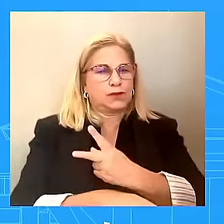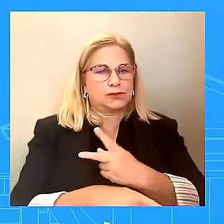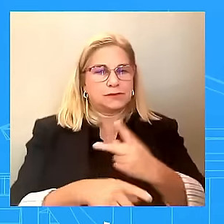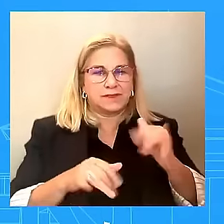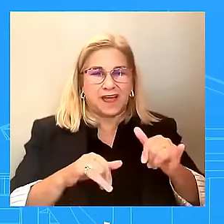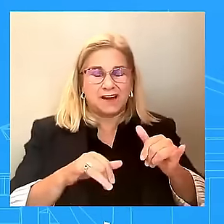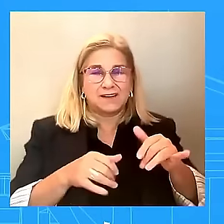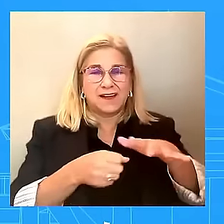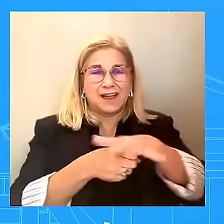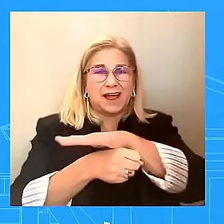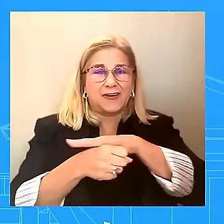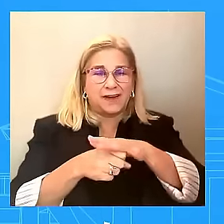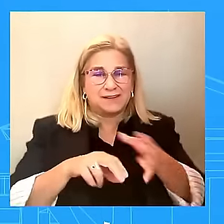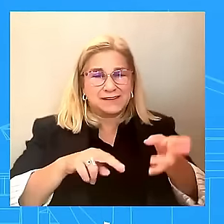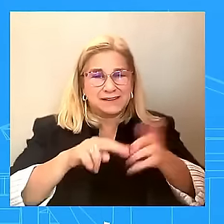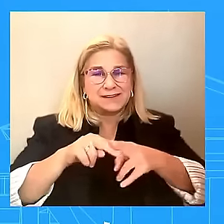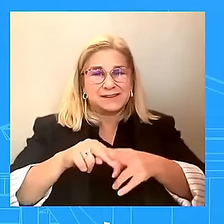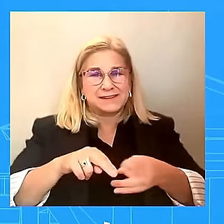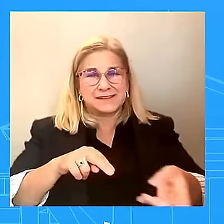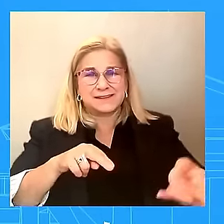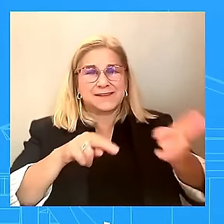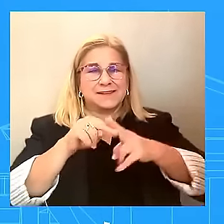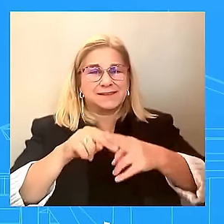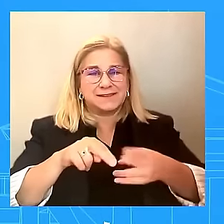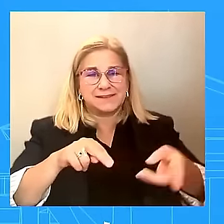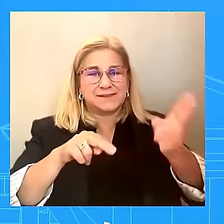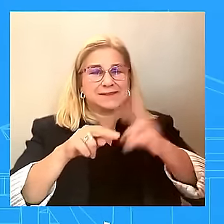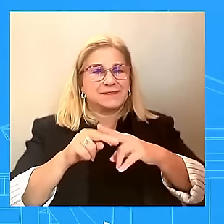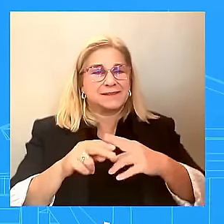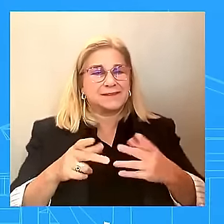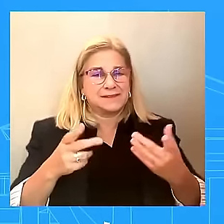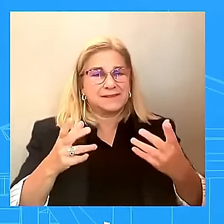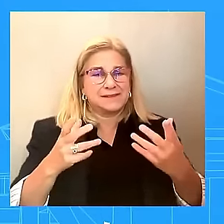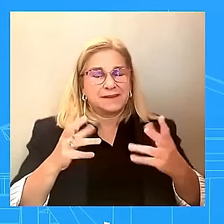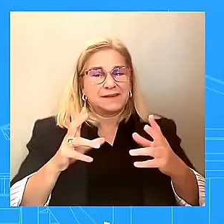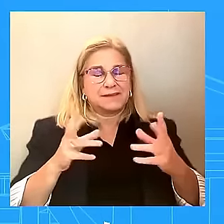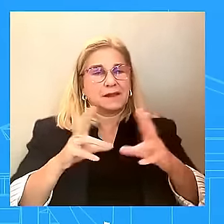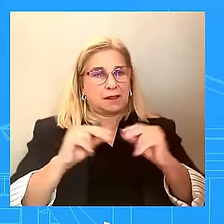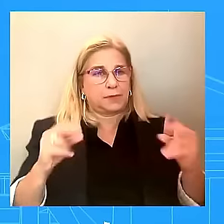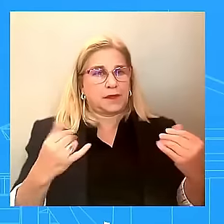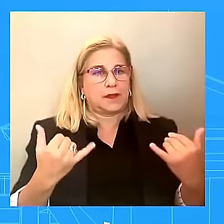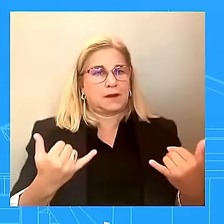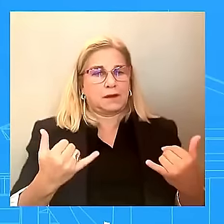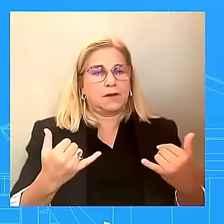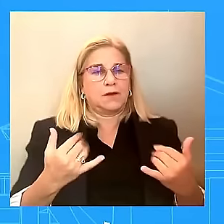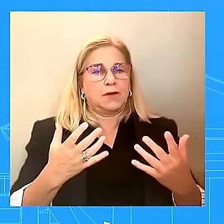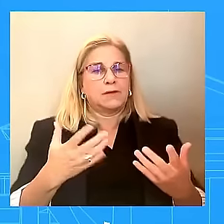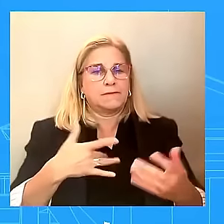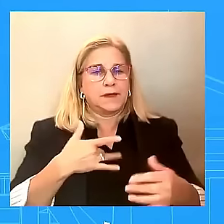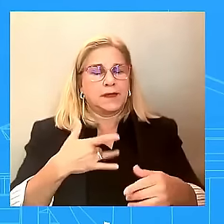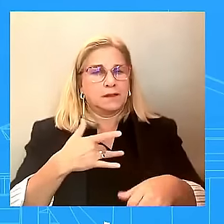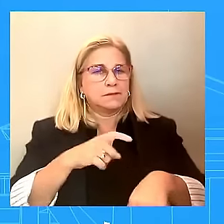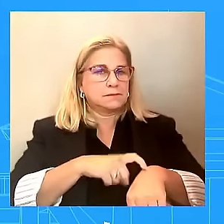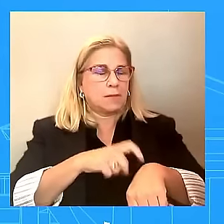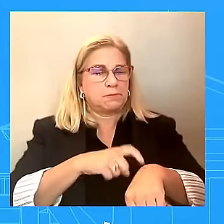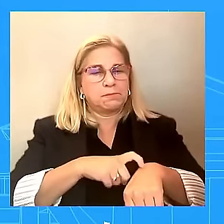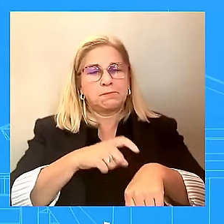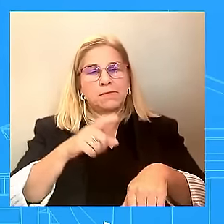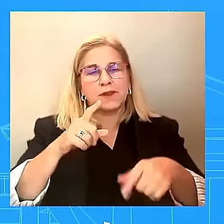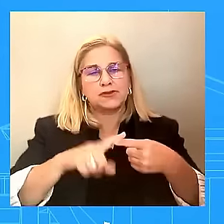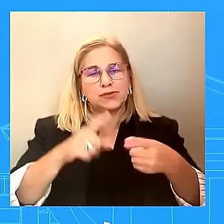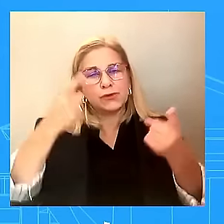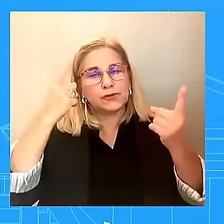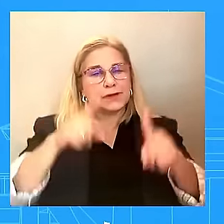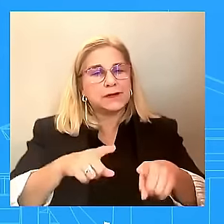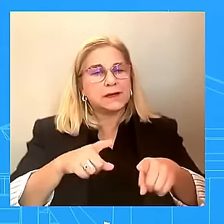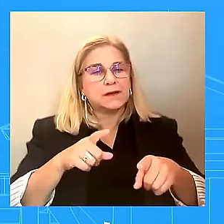It is time to conclude a diplomatic settlement that enables civilians on both sides of the border to return to their homes in